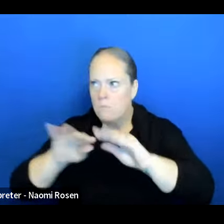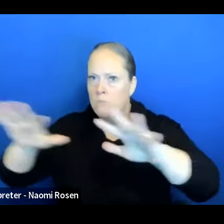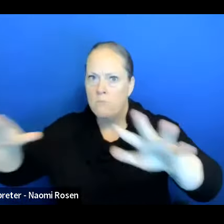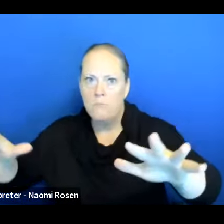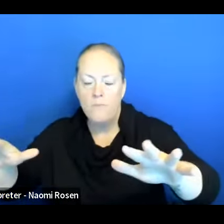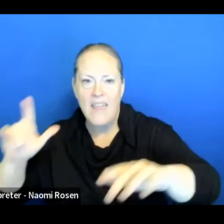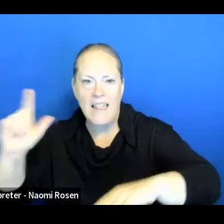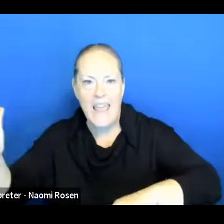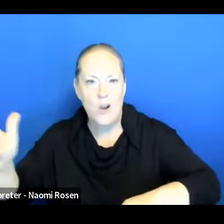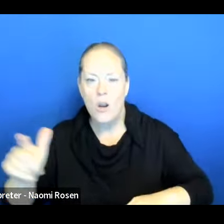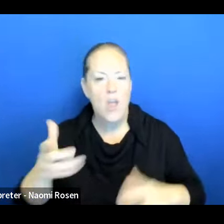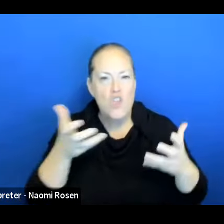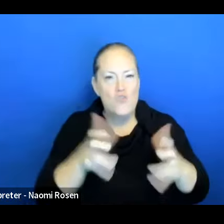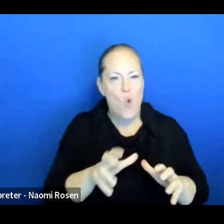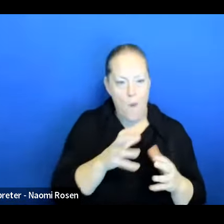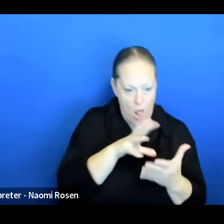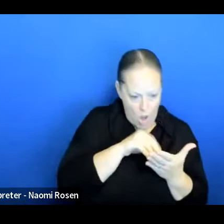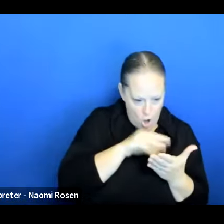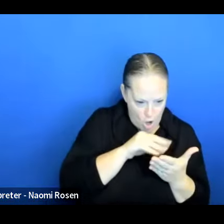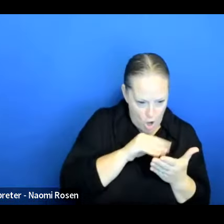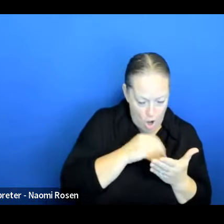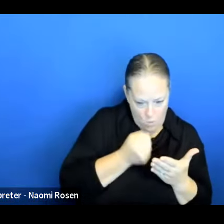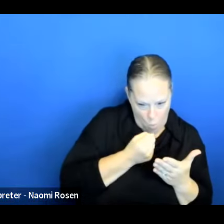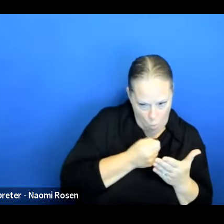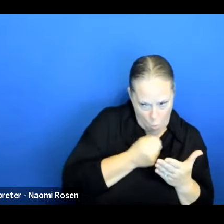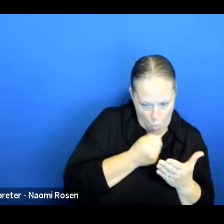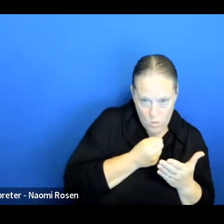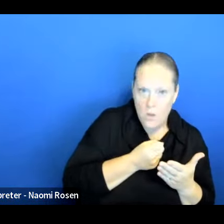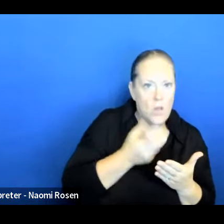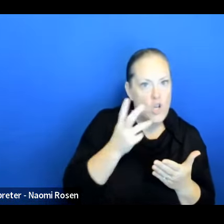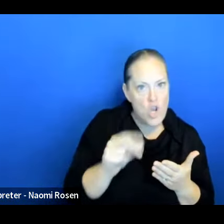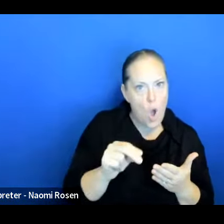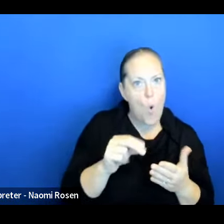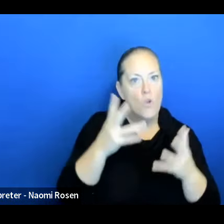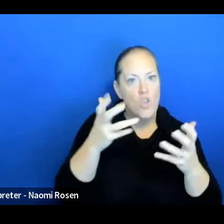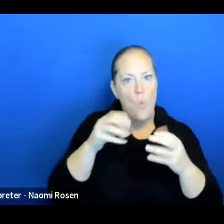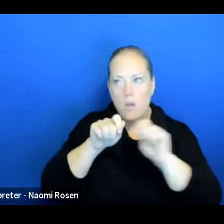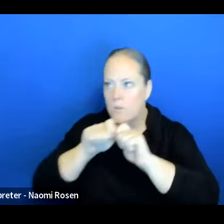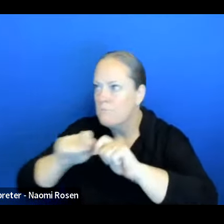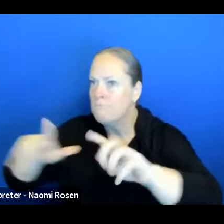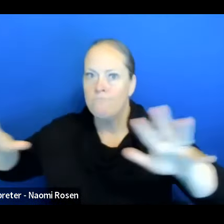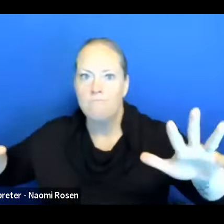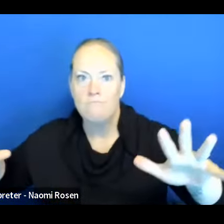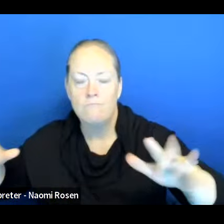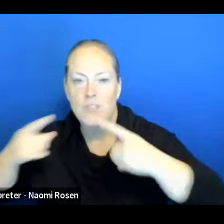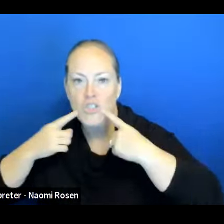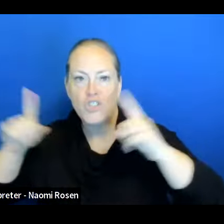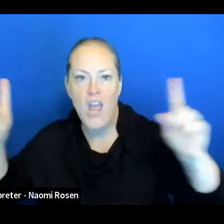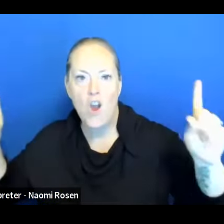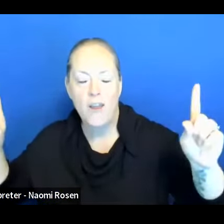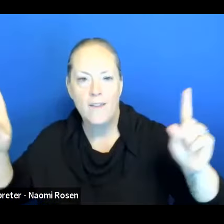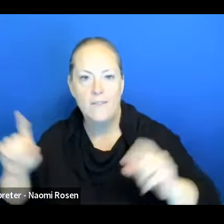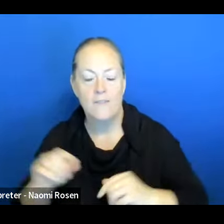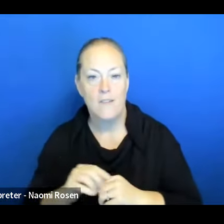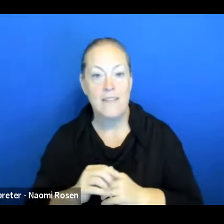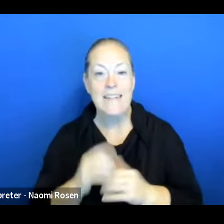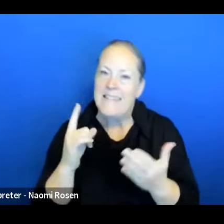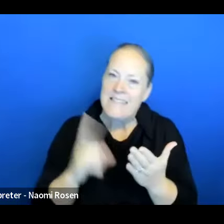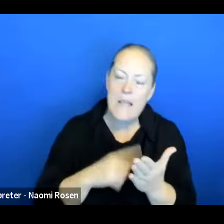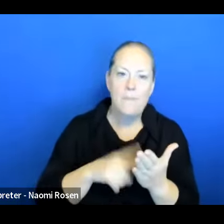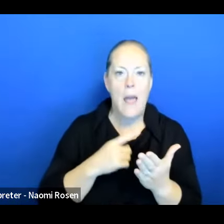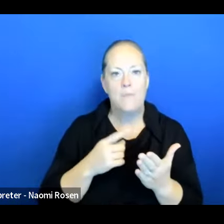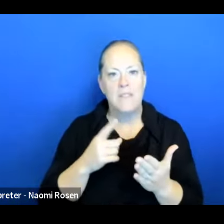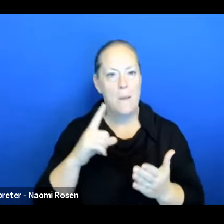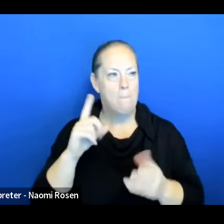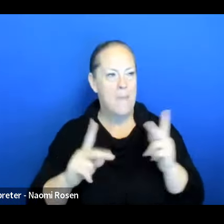kept it to yourself. Tell us one thing that you will share once you leave this room. And sometimes it seems that thing, you know, things have to be big and